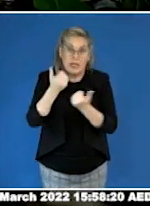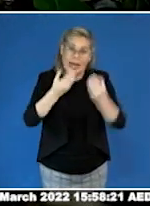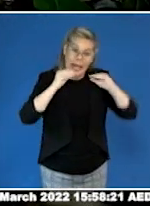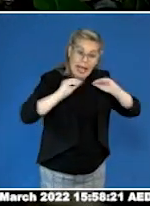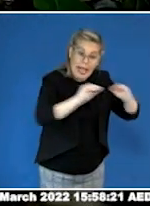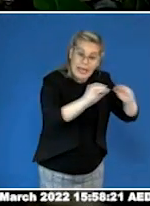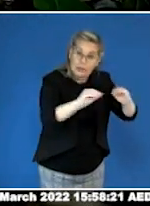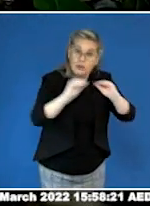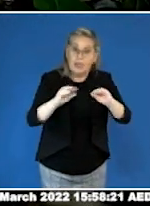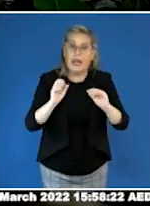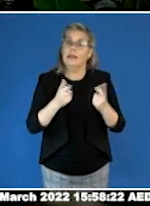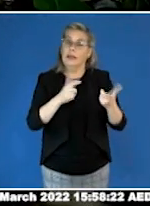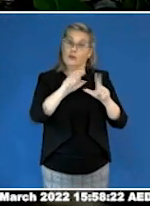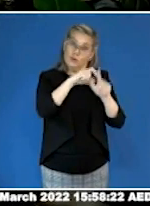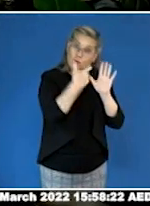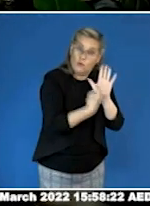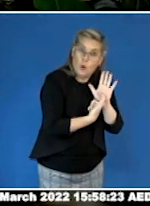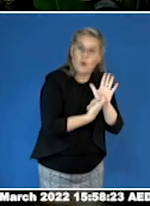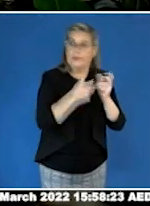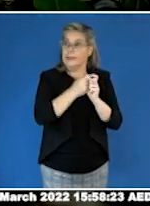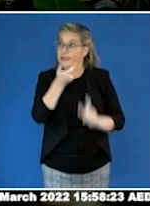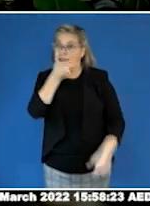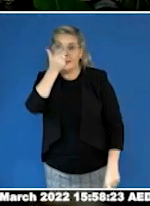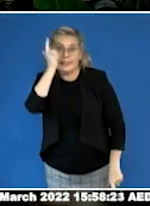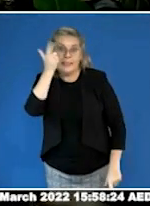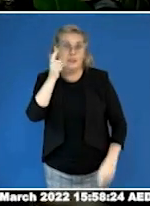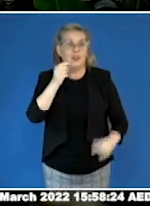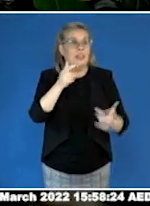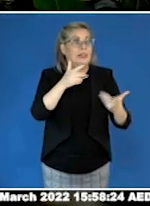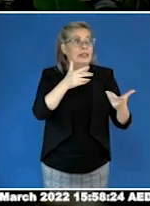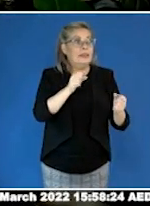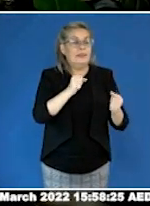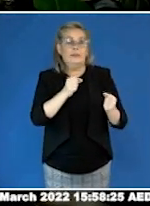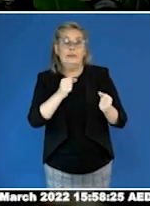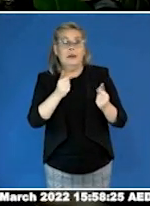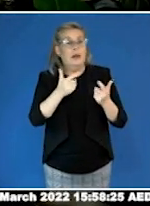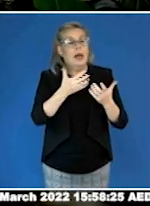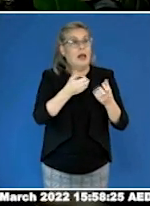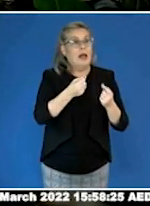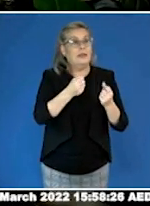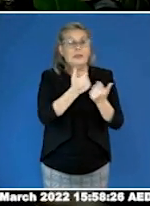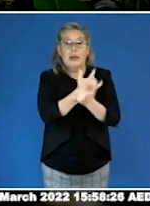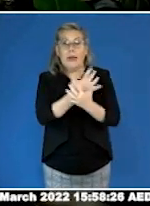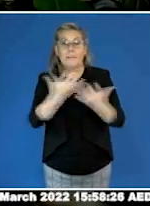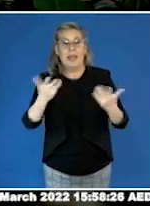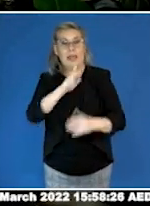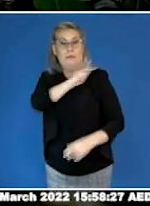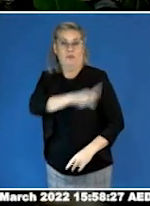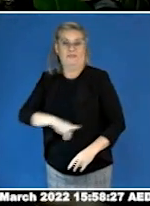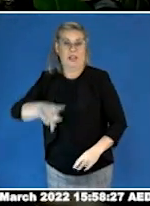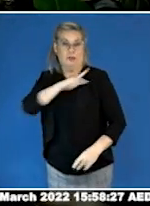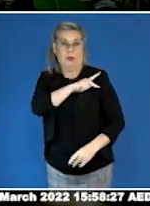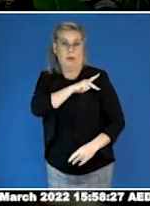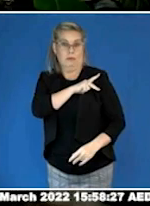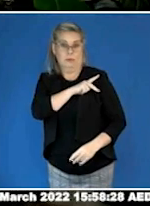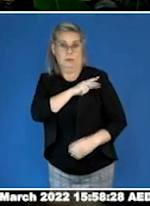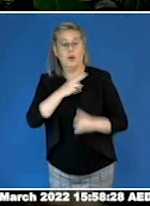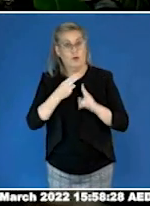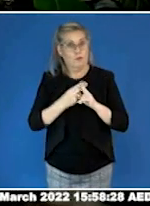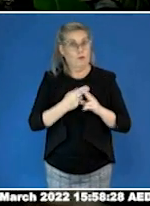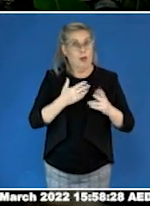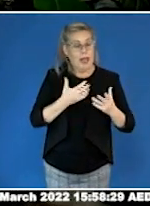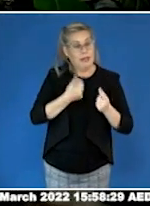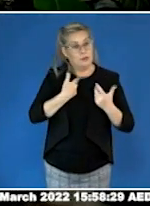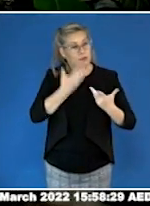so often looks like in gender diverse and autistic females. We have provided a platform for education and we've amplified